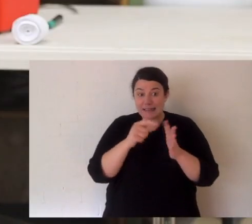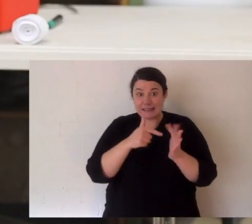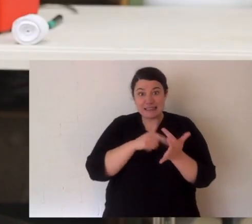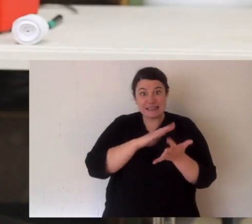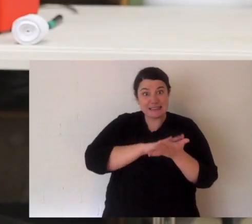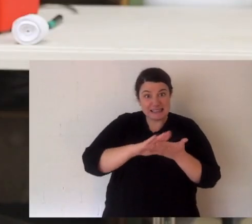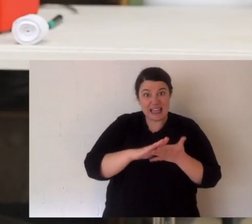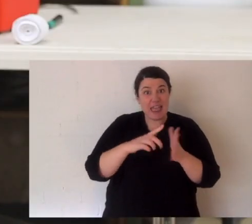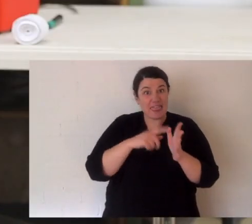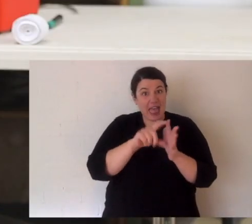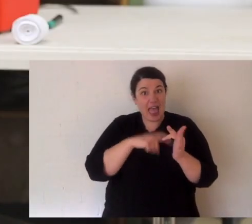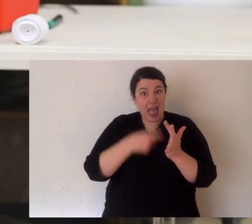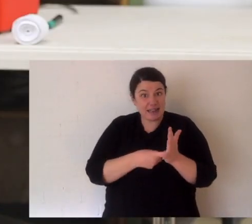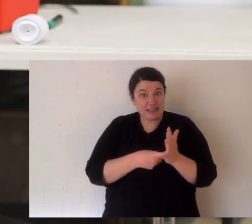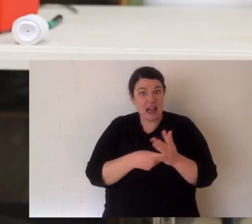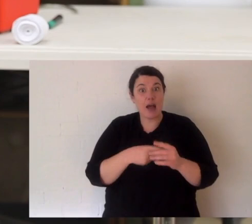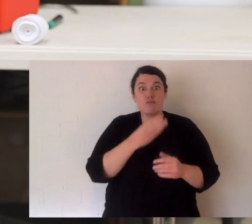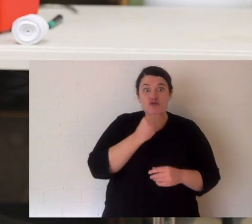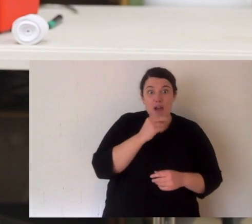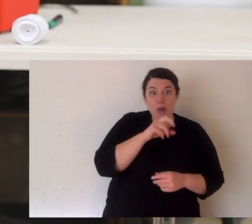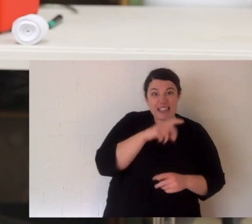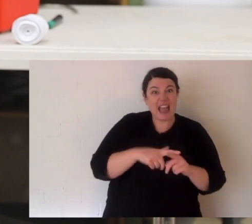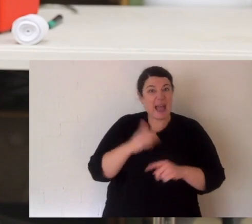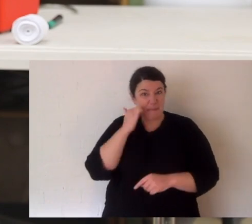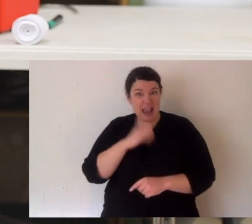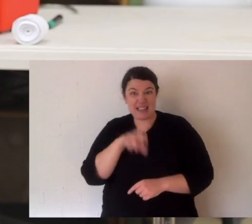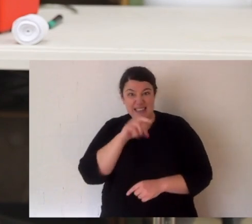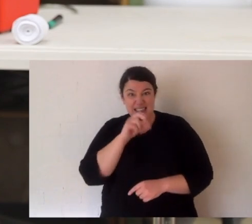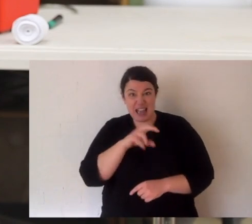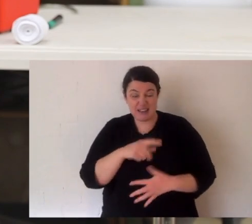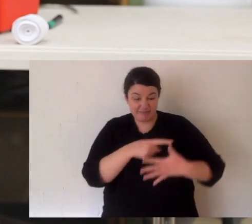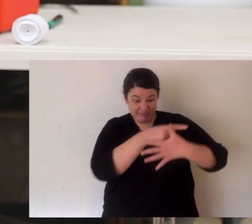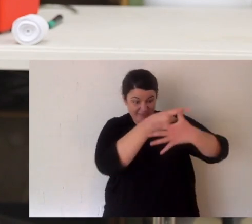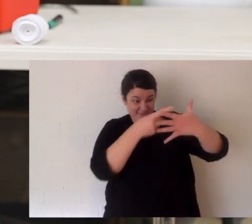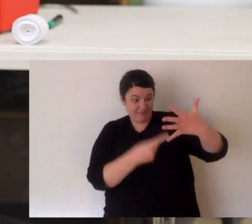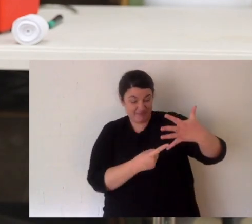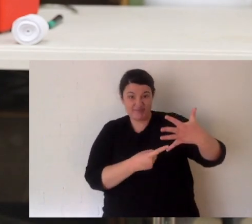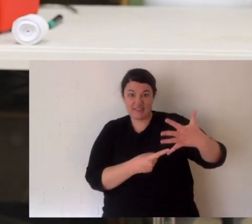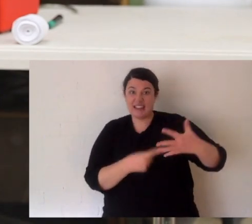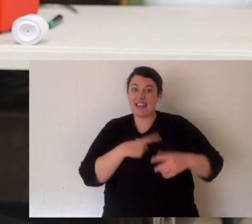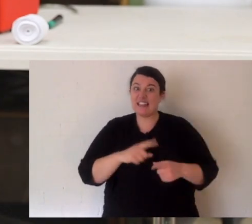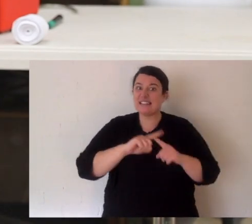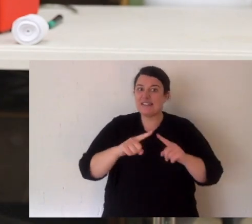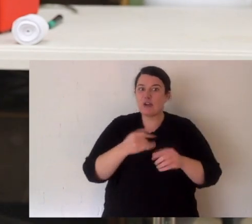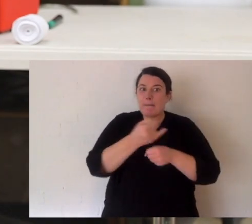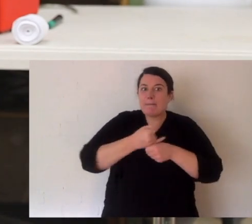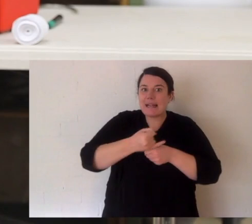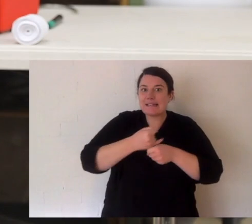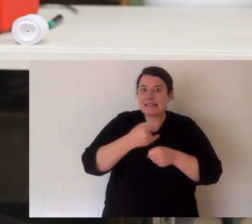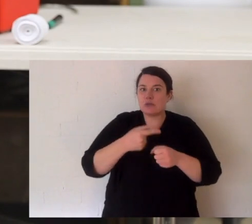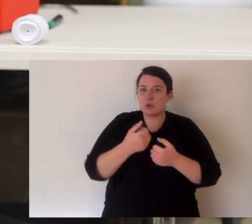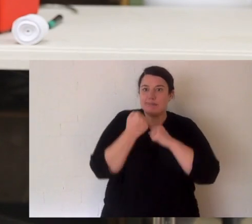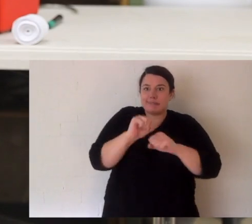adders, brown snakes and black snakes. Each of those species needs a different kind of antivenom